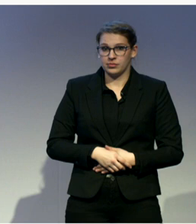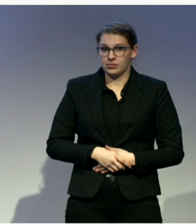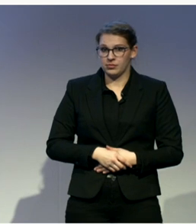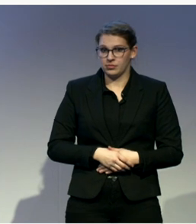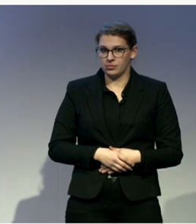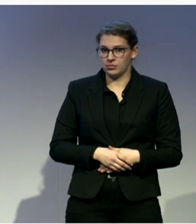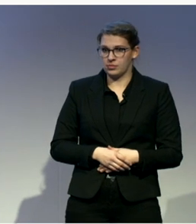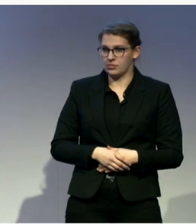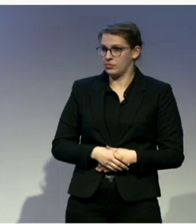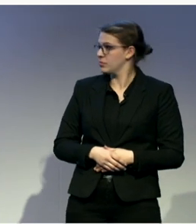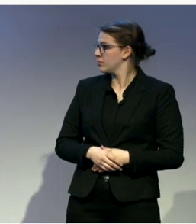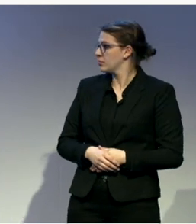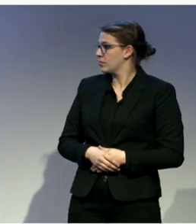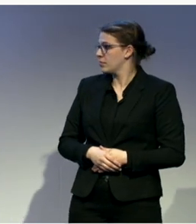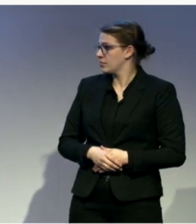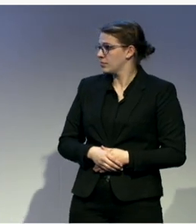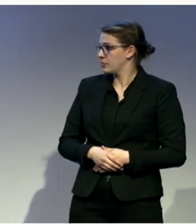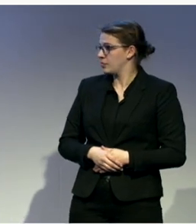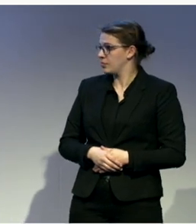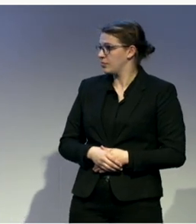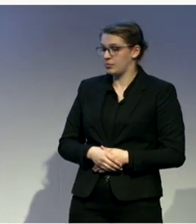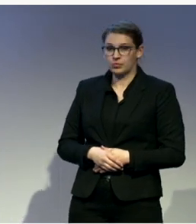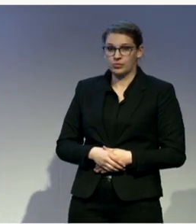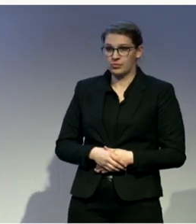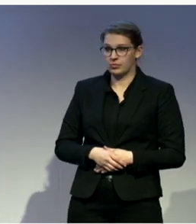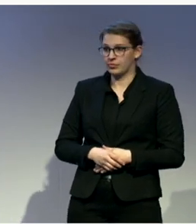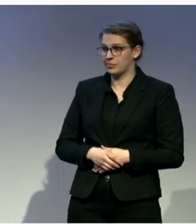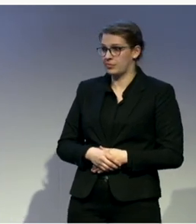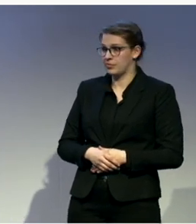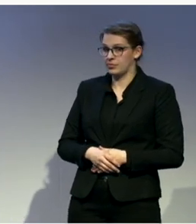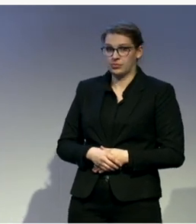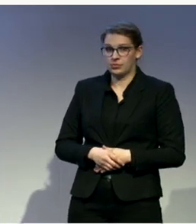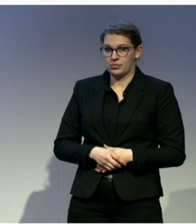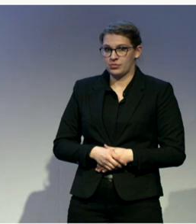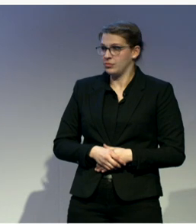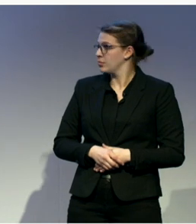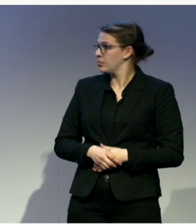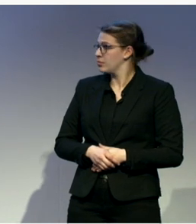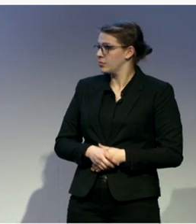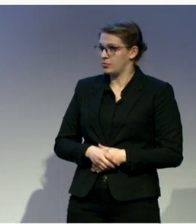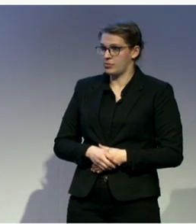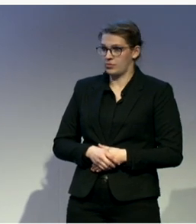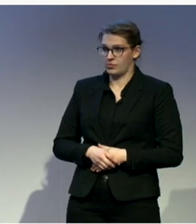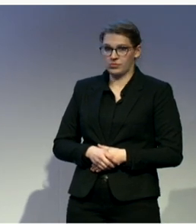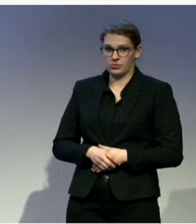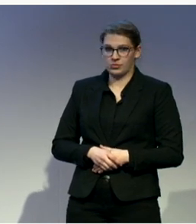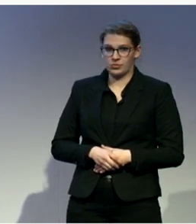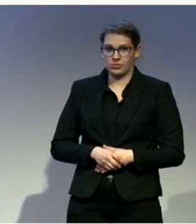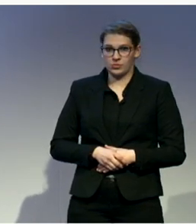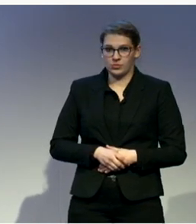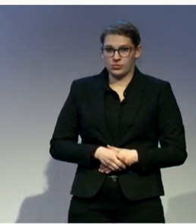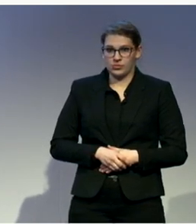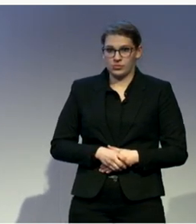So, right, the two questions about technology use and how to ensure writing skills.